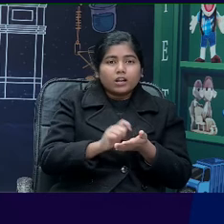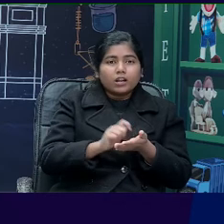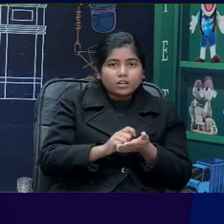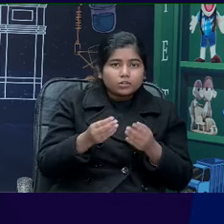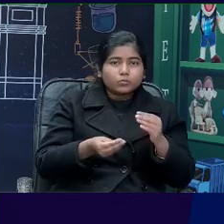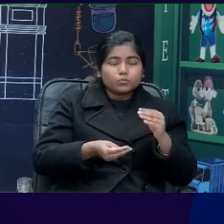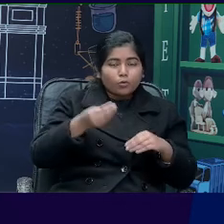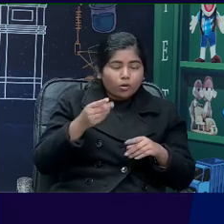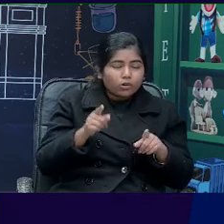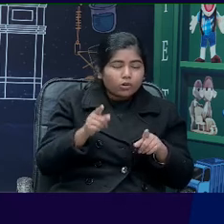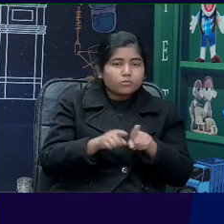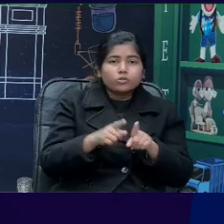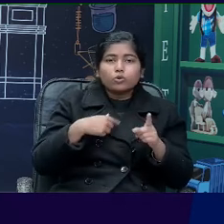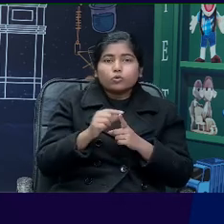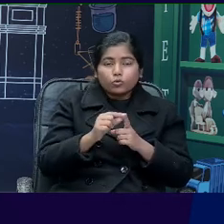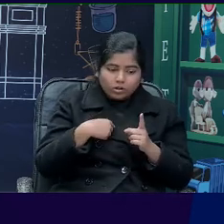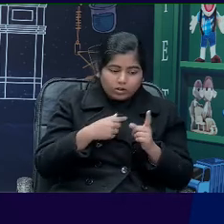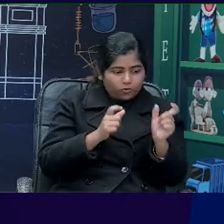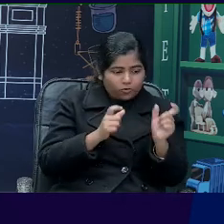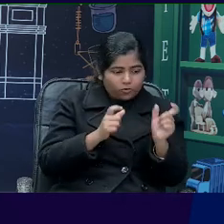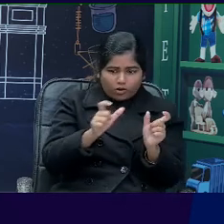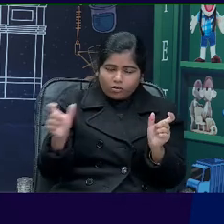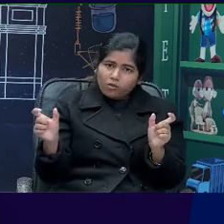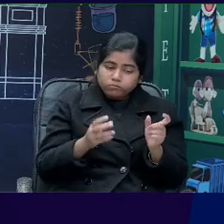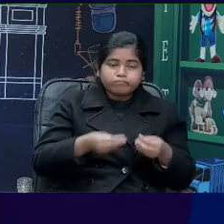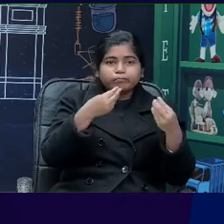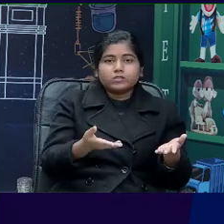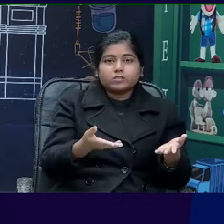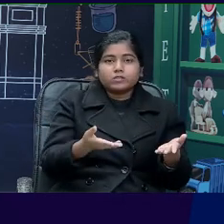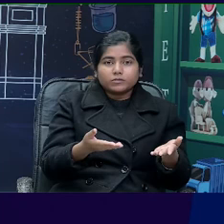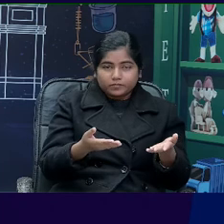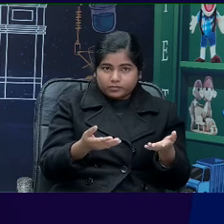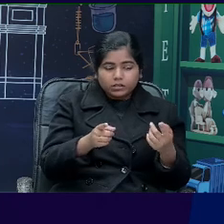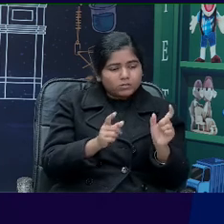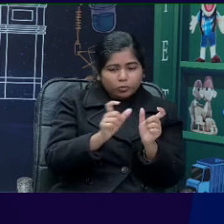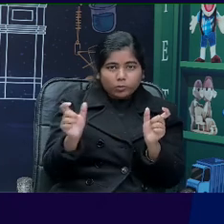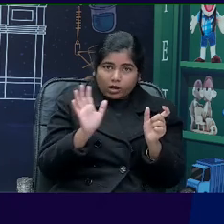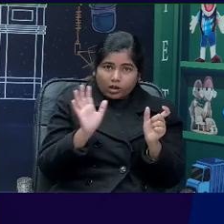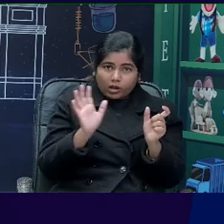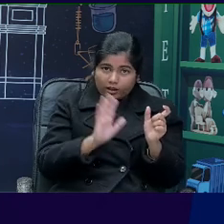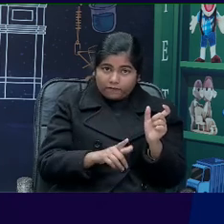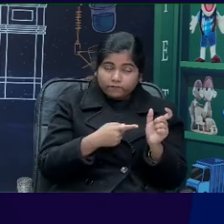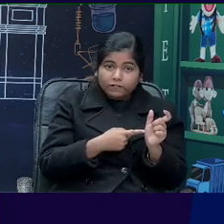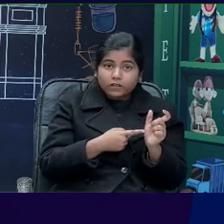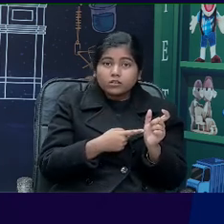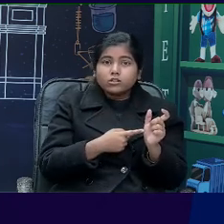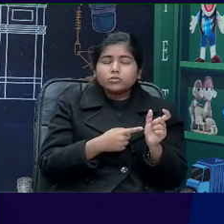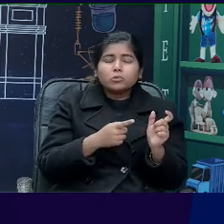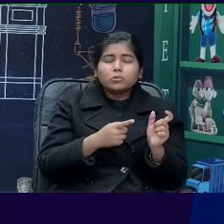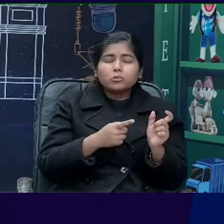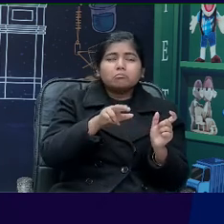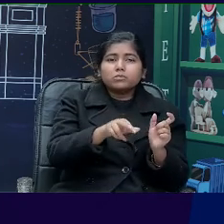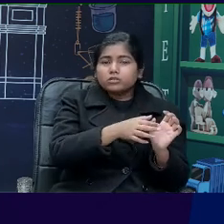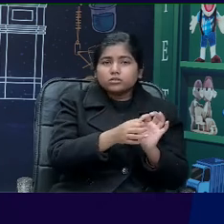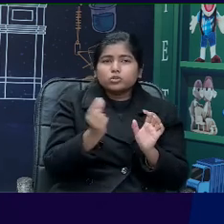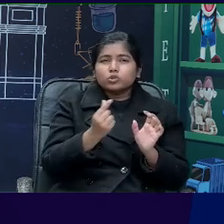precision. What we have done is we have given them a magic word bank. So, it has certain words that are usually defined to,